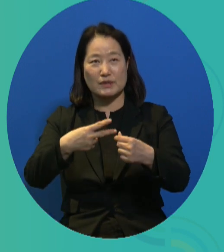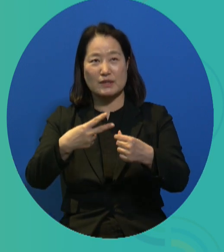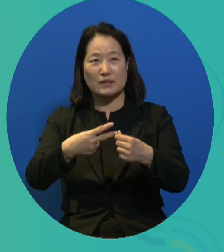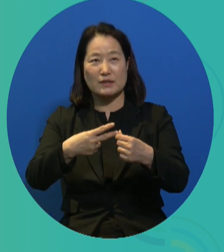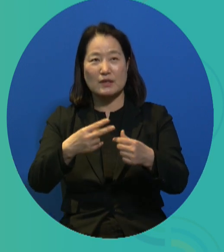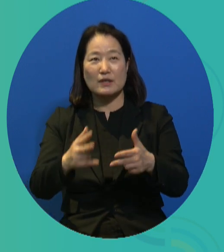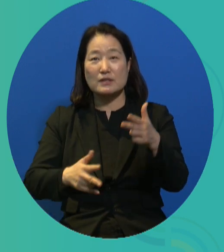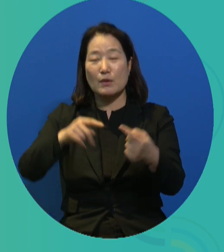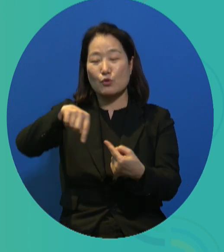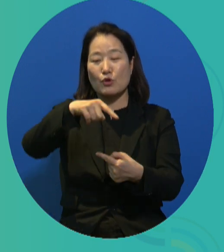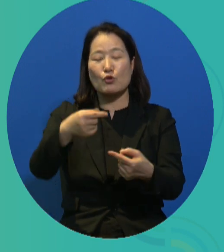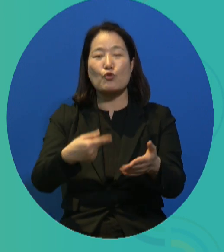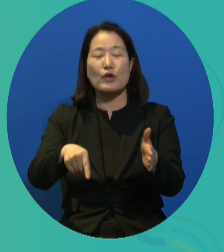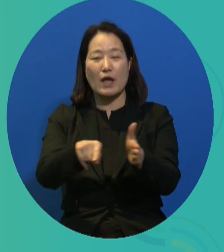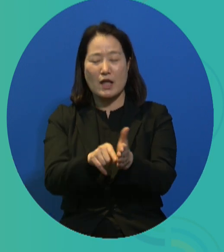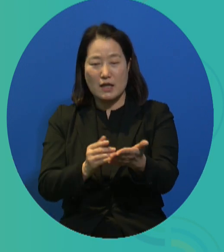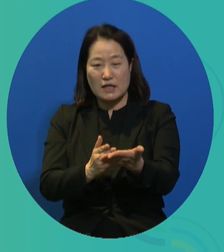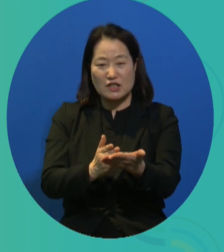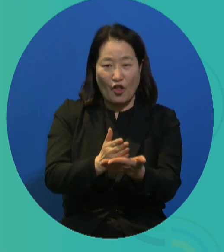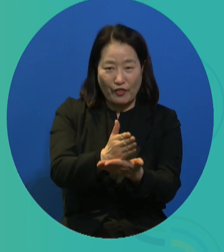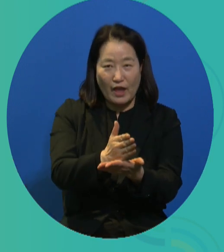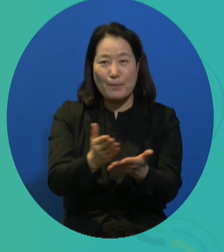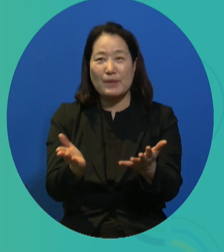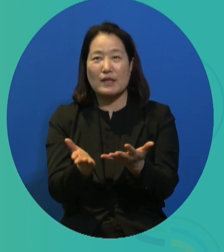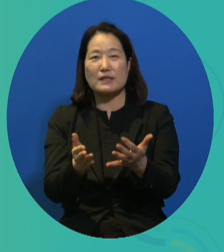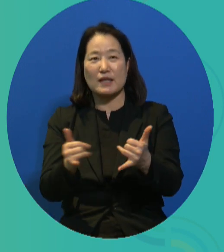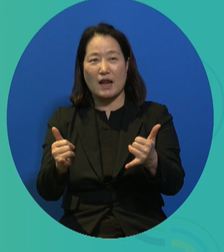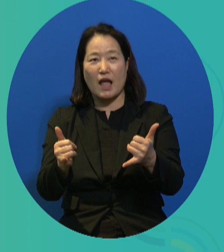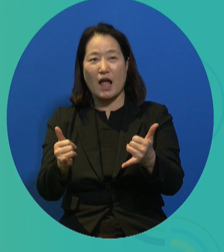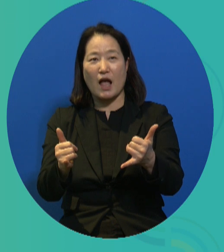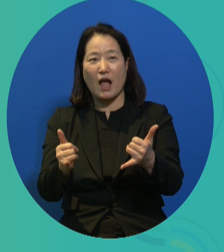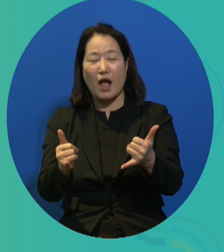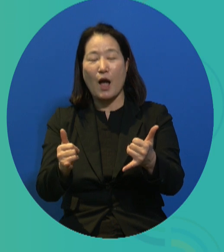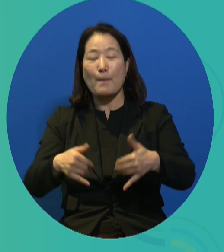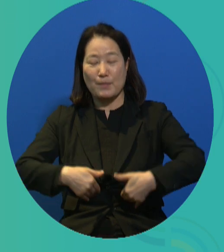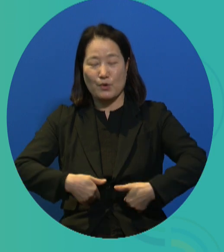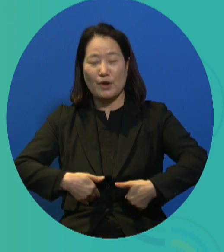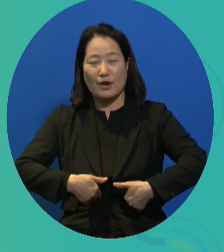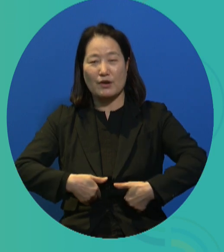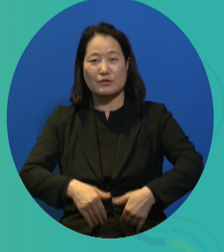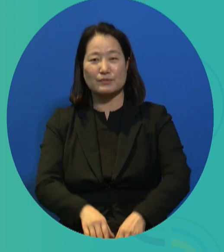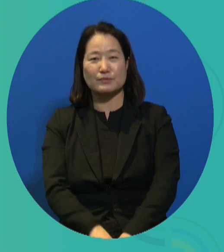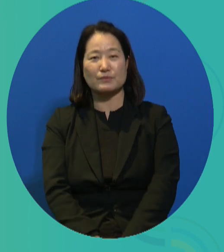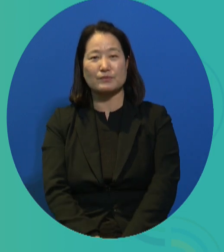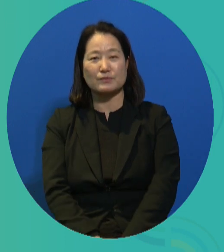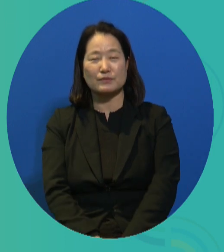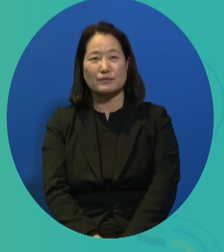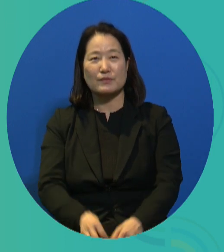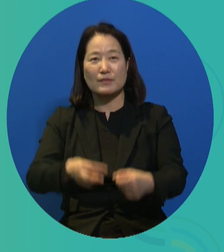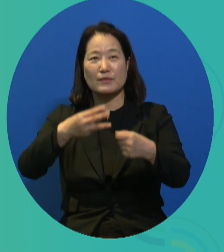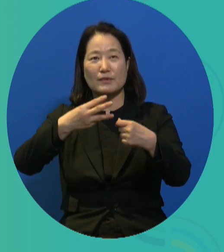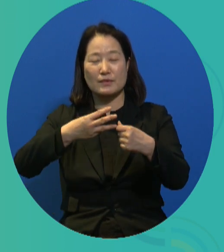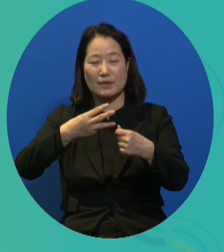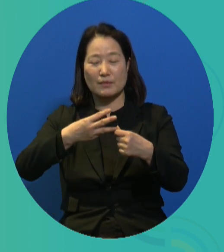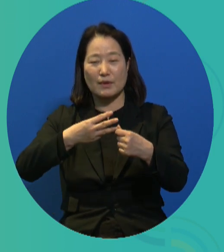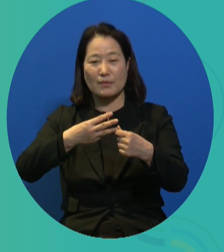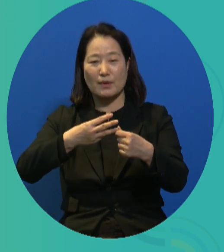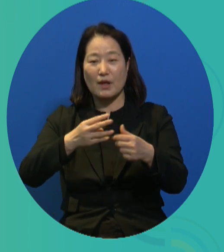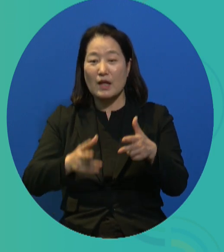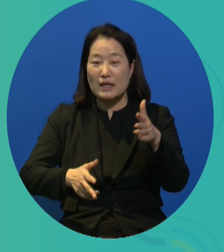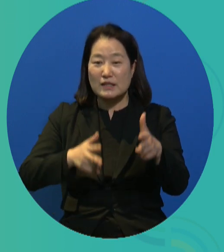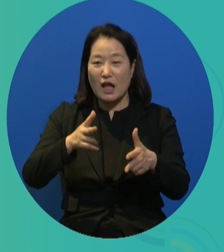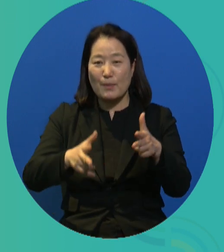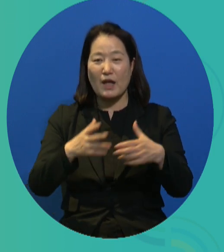for severely disabled persons based on rights. And secondly, I believe we need dedicated staff